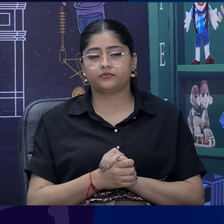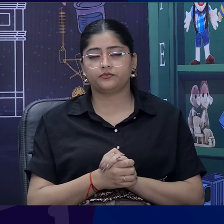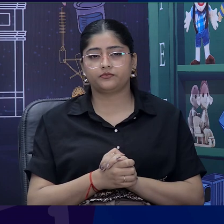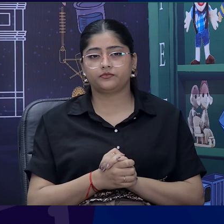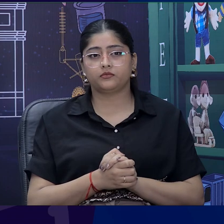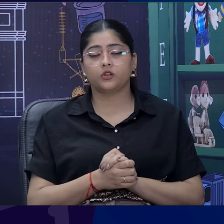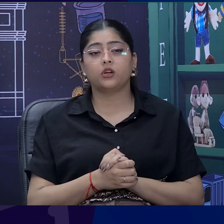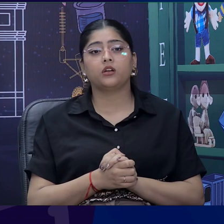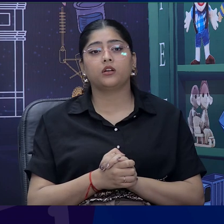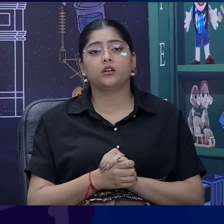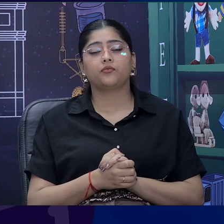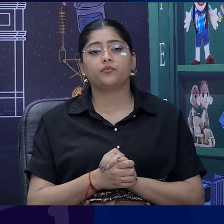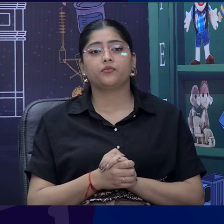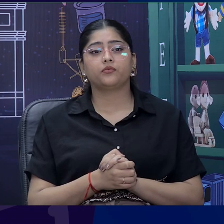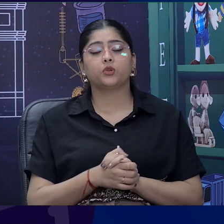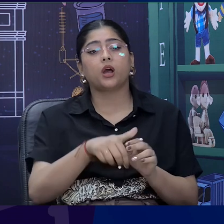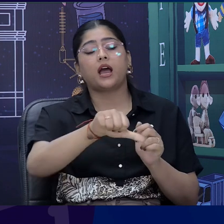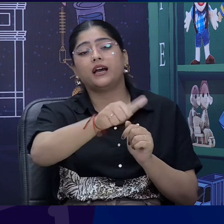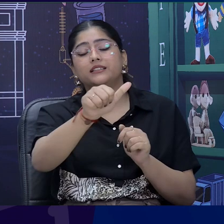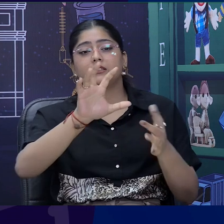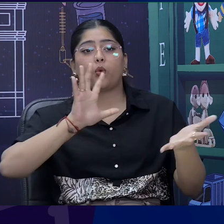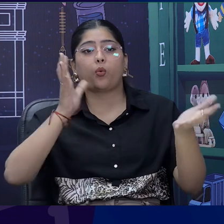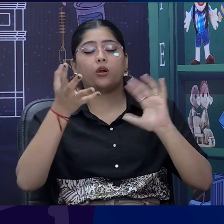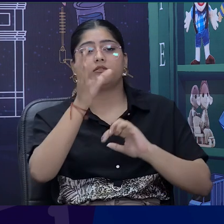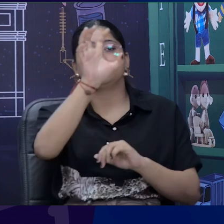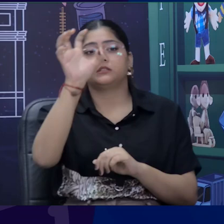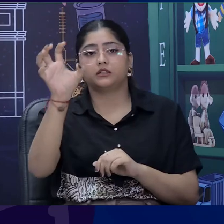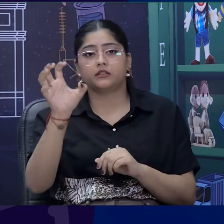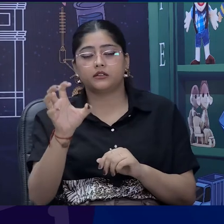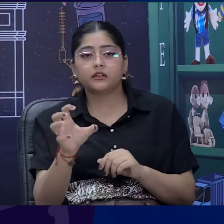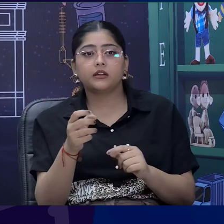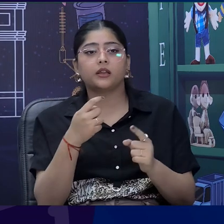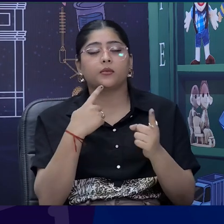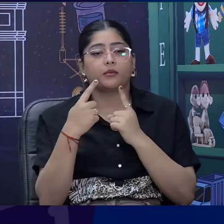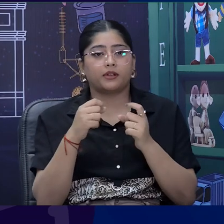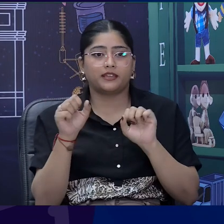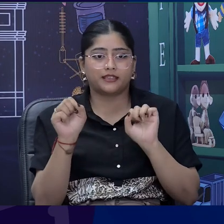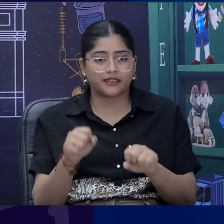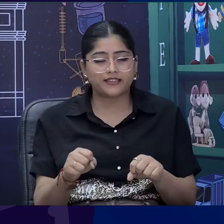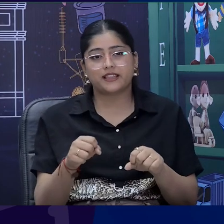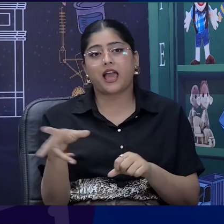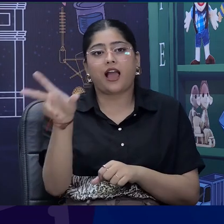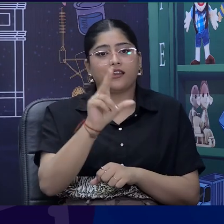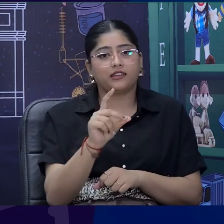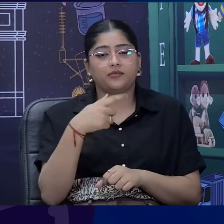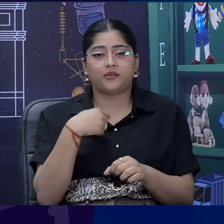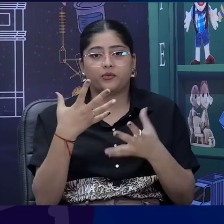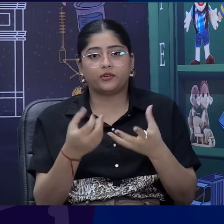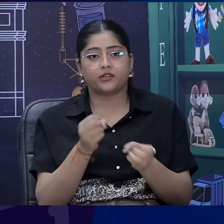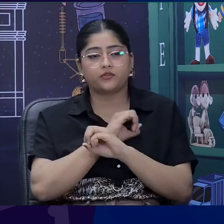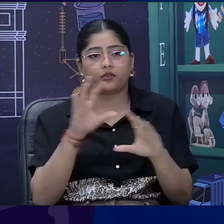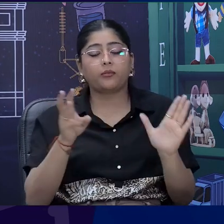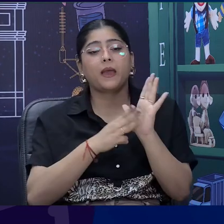countries to students ma'am. So, again here comes the creativity of teacher. Teacher can introduce a map